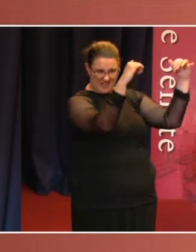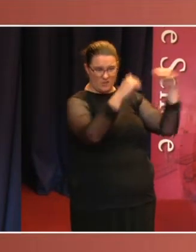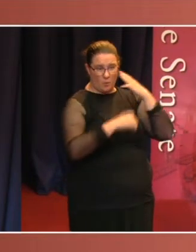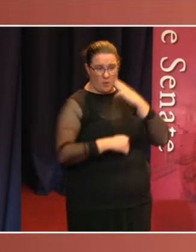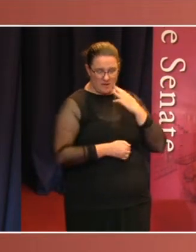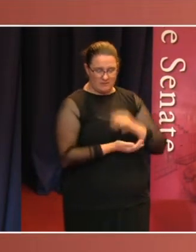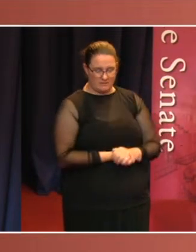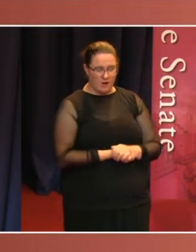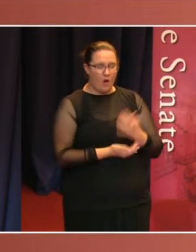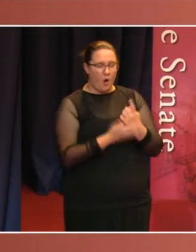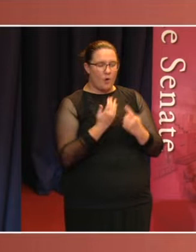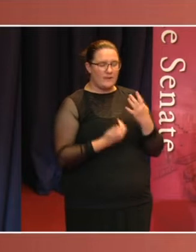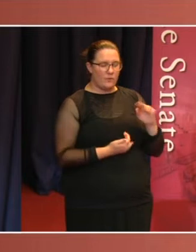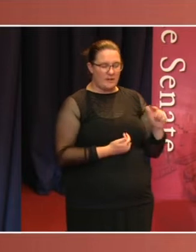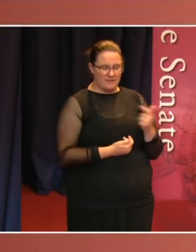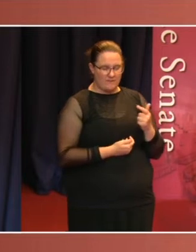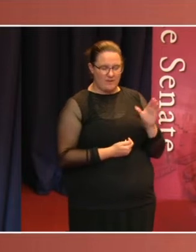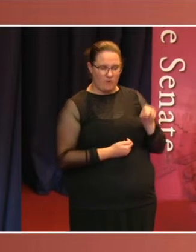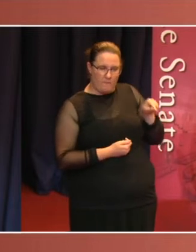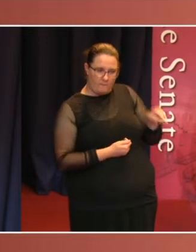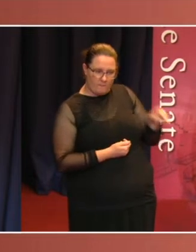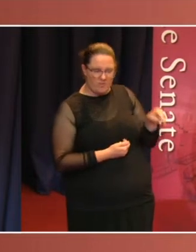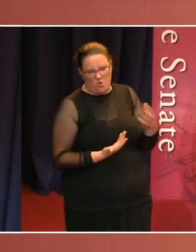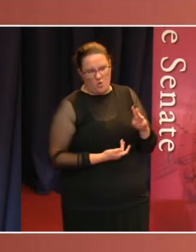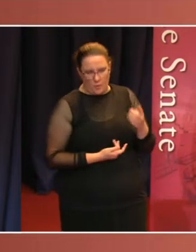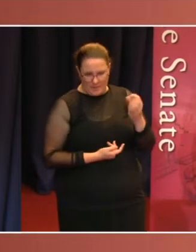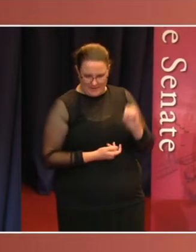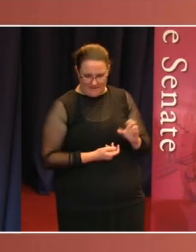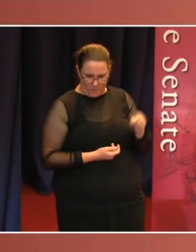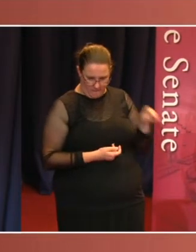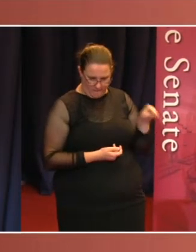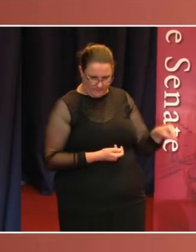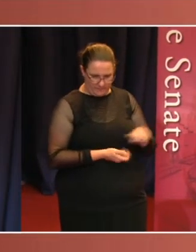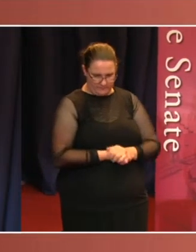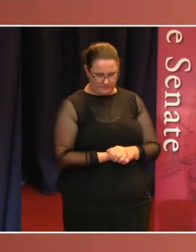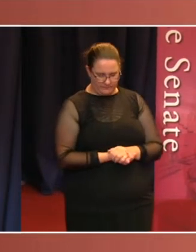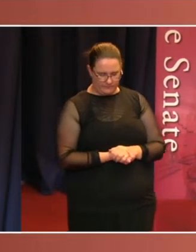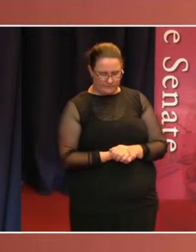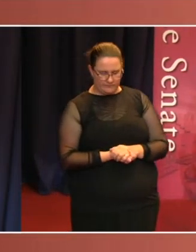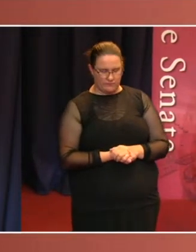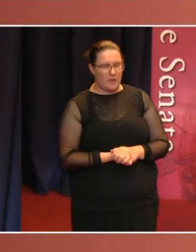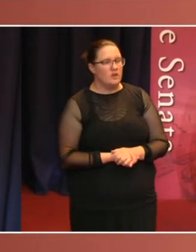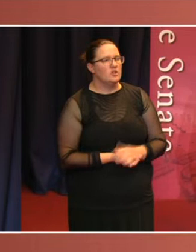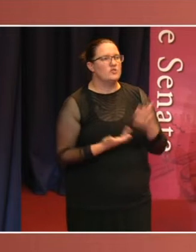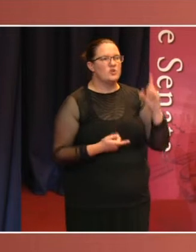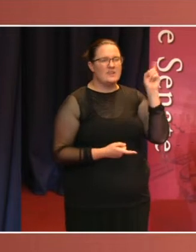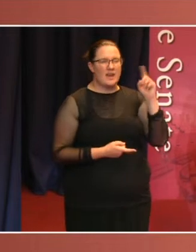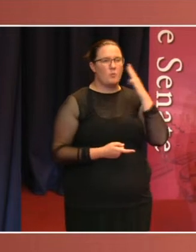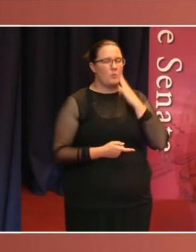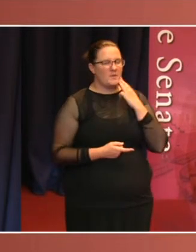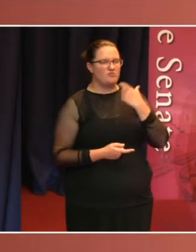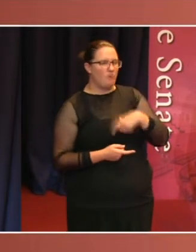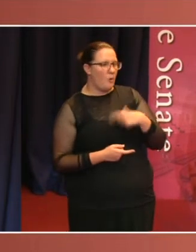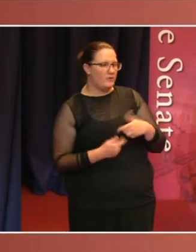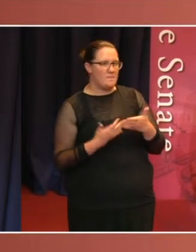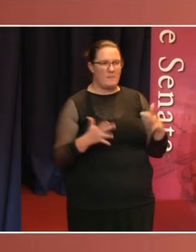151 seats of the House of Representatives, or 31%. At a time when women's role in public life and politics in